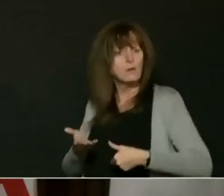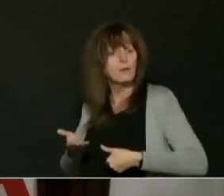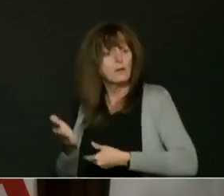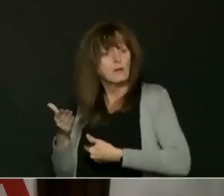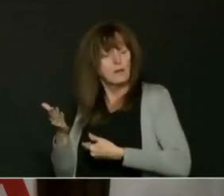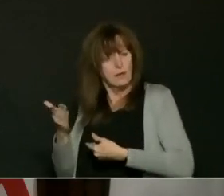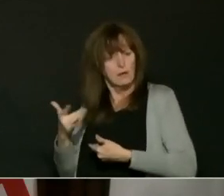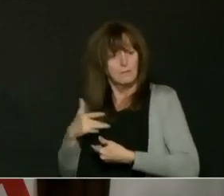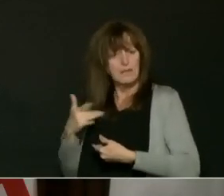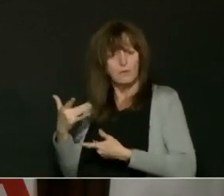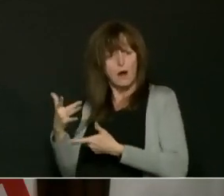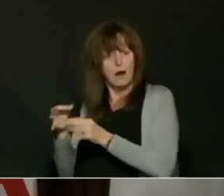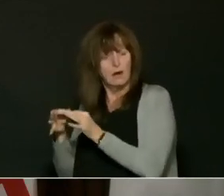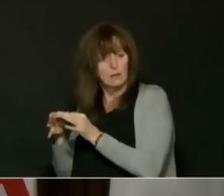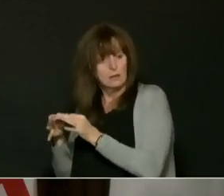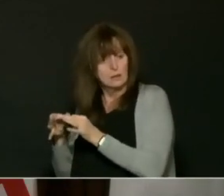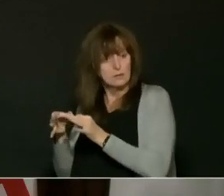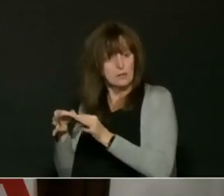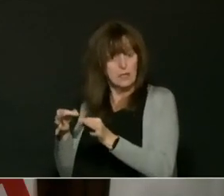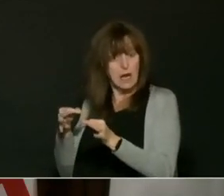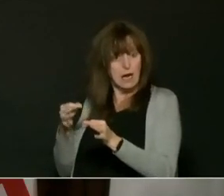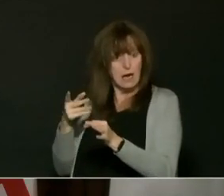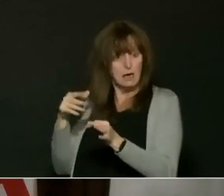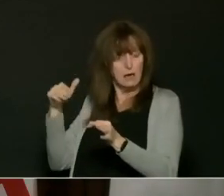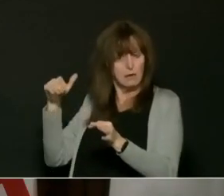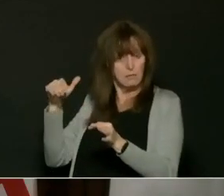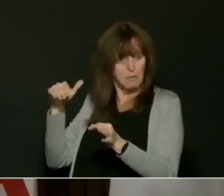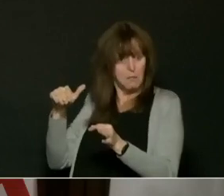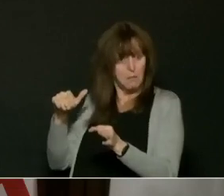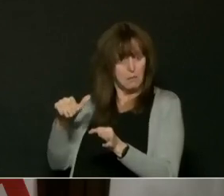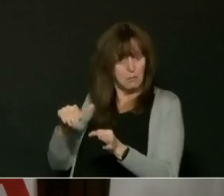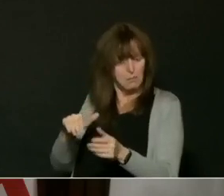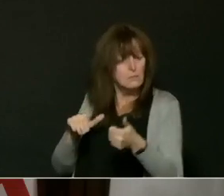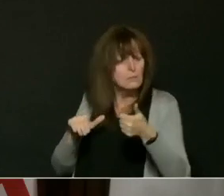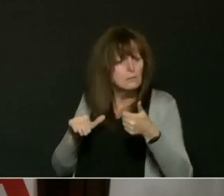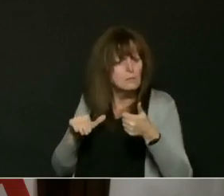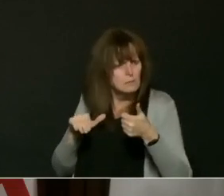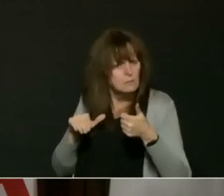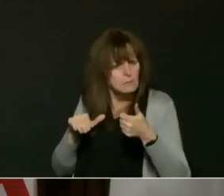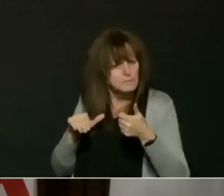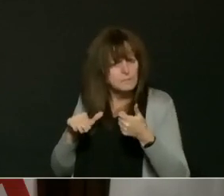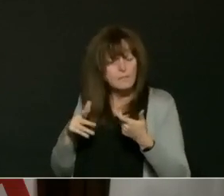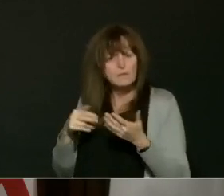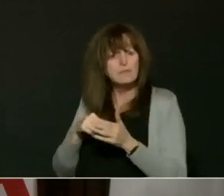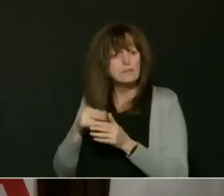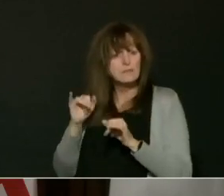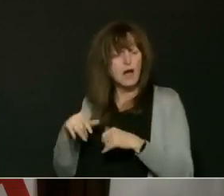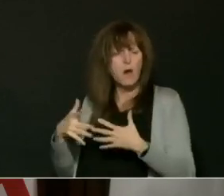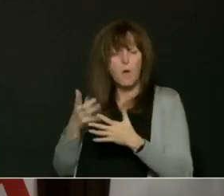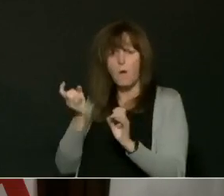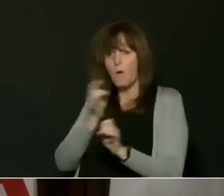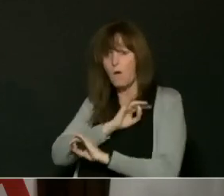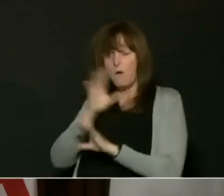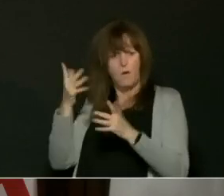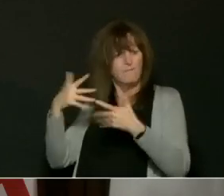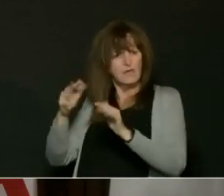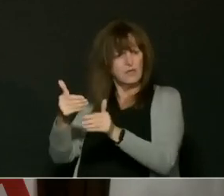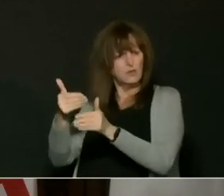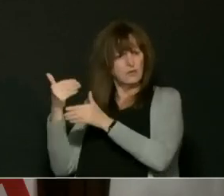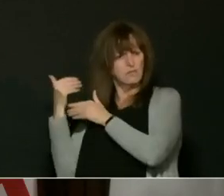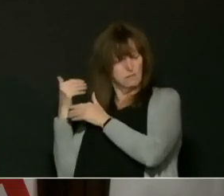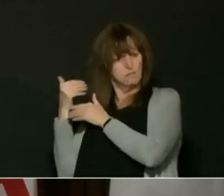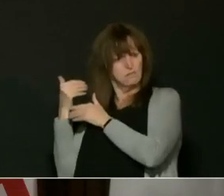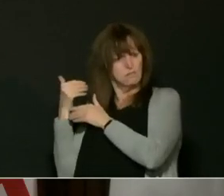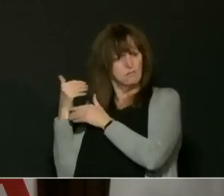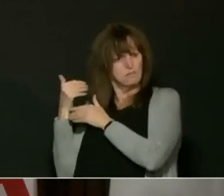less at a population level. I do think the worst is behind us. And I think following the data, any public